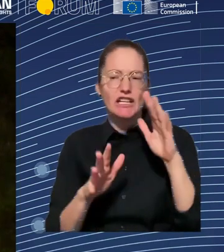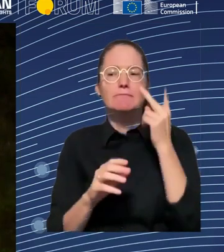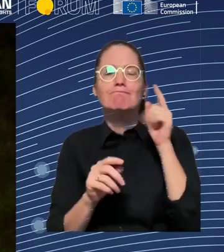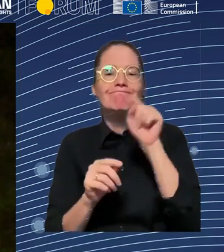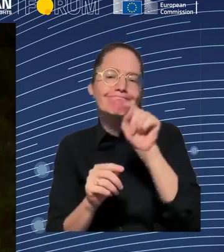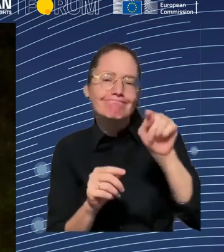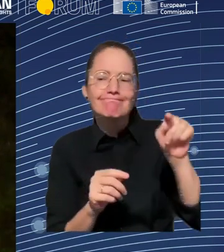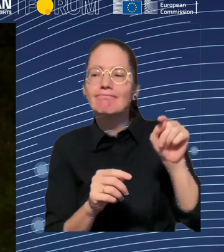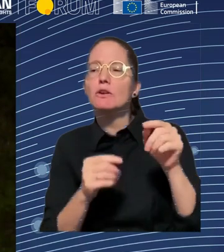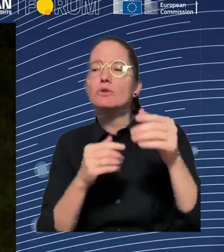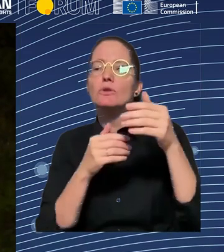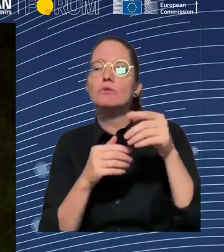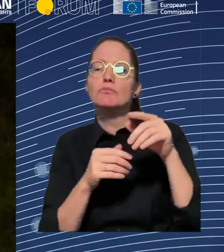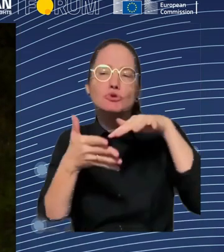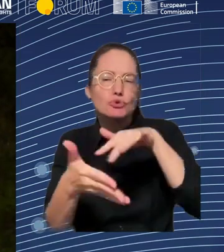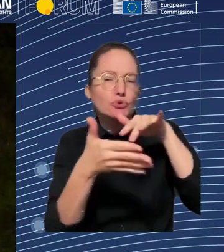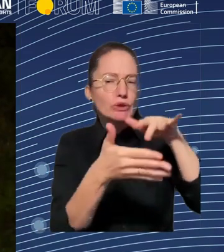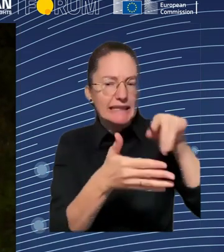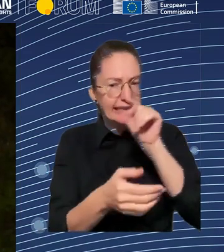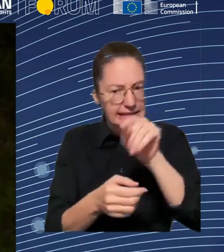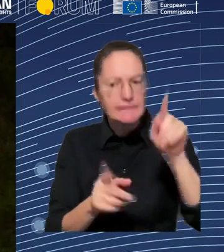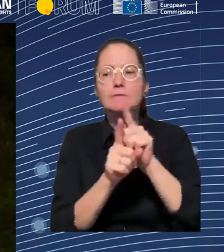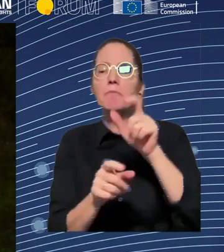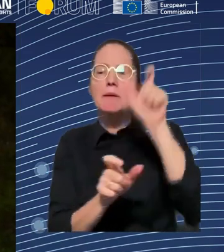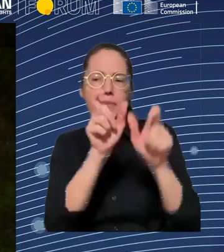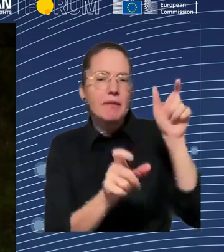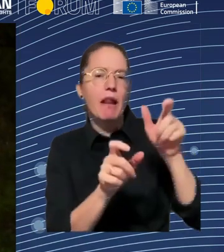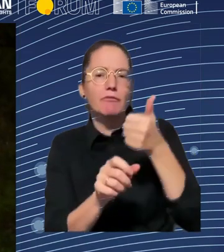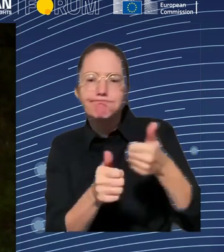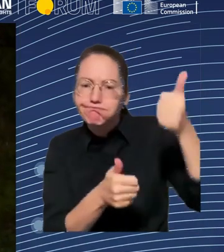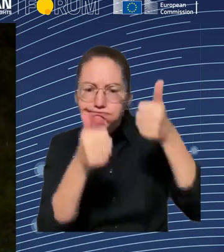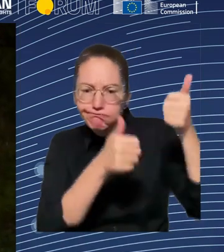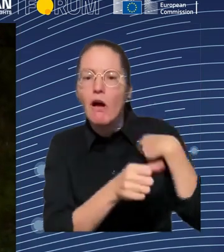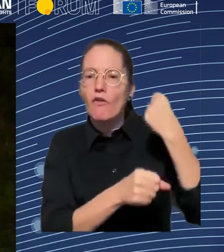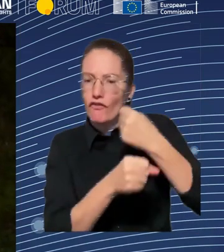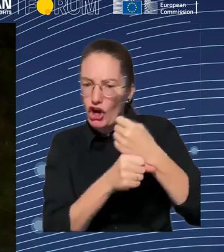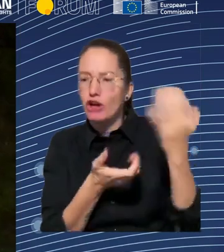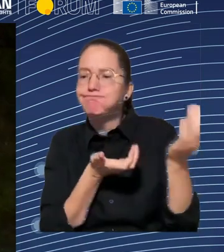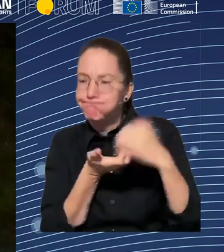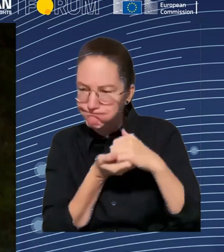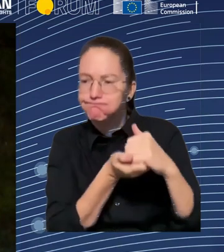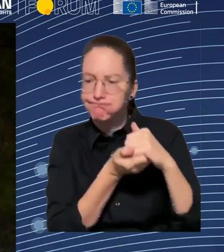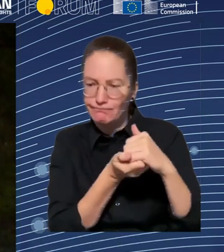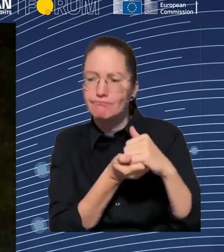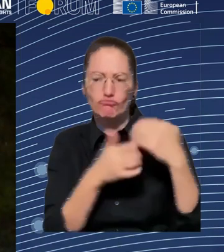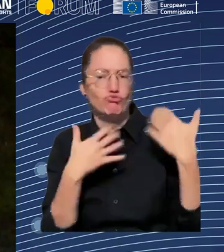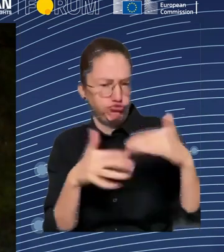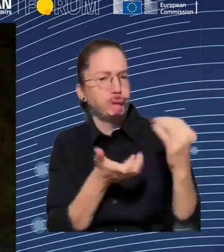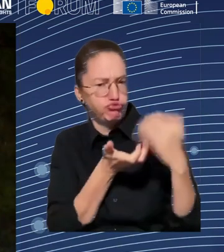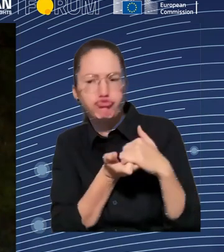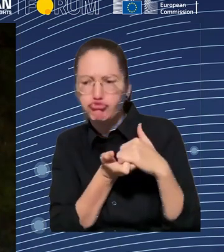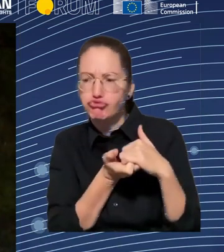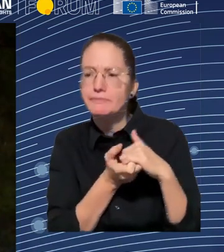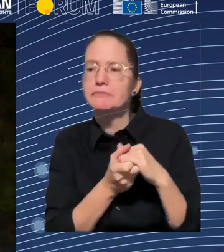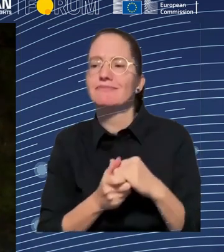want here. And I will just make the positive case here, like, workers have an incredible amount to bring to the table. All of us in our jobs